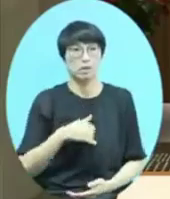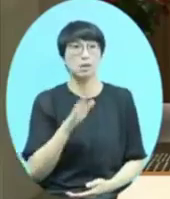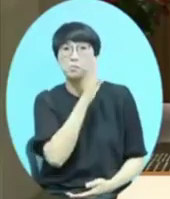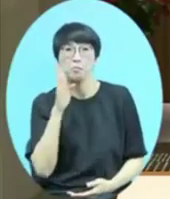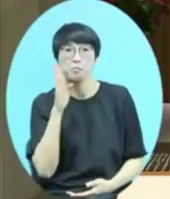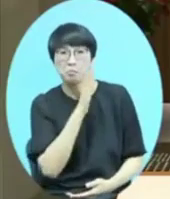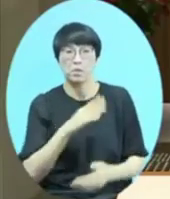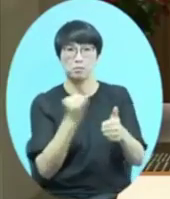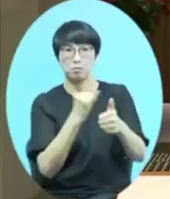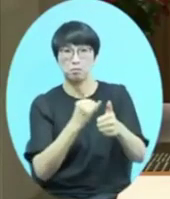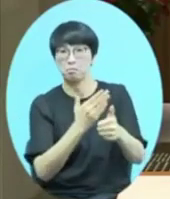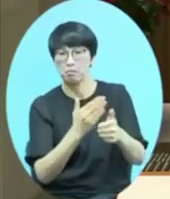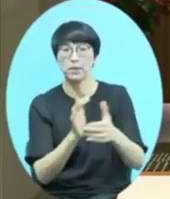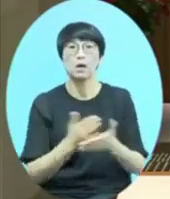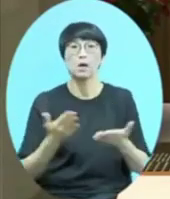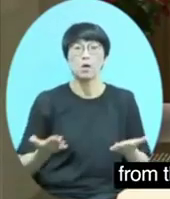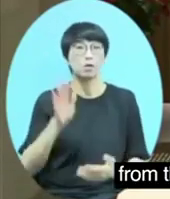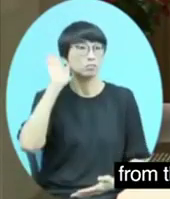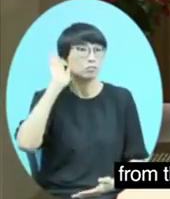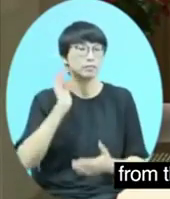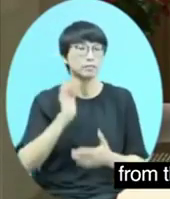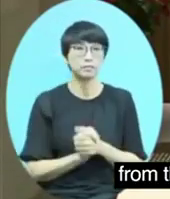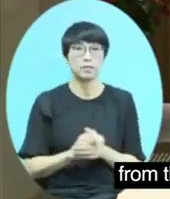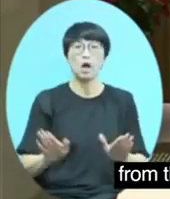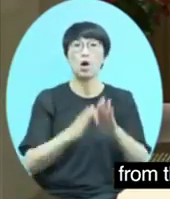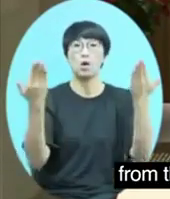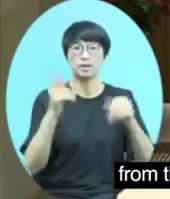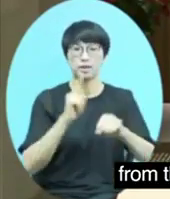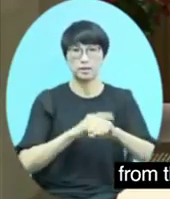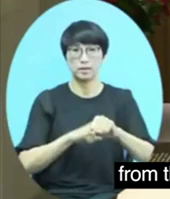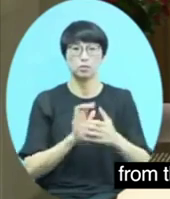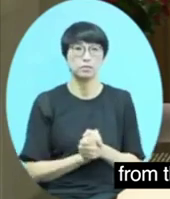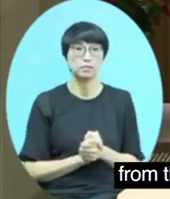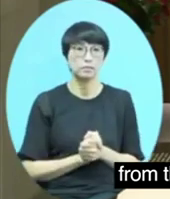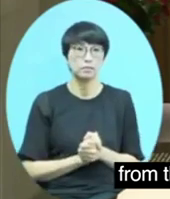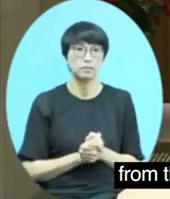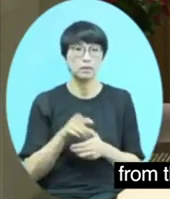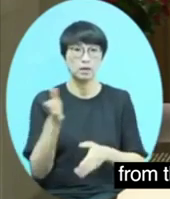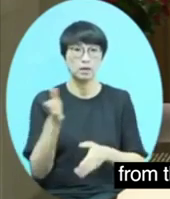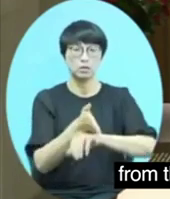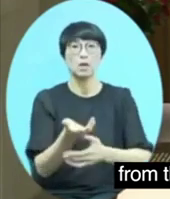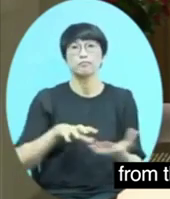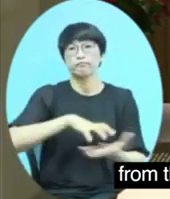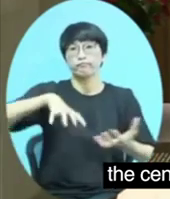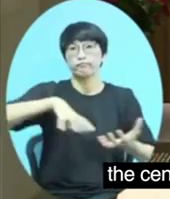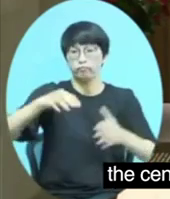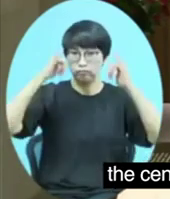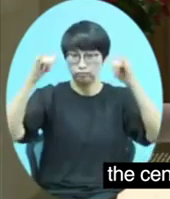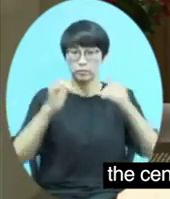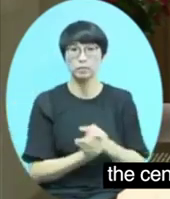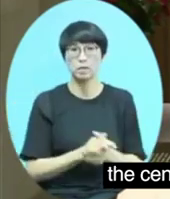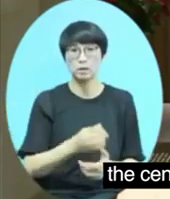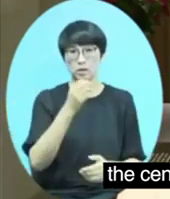As far as I'm concerned, from the beginning of this social unrest till now, the